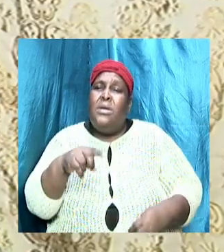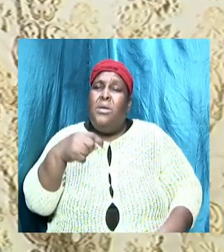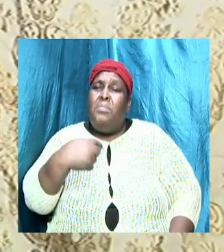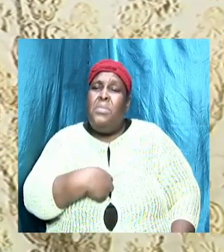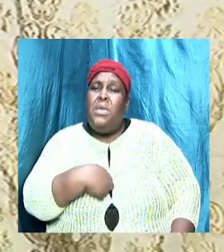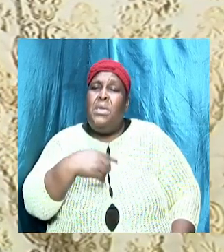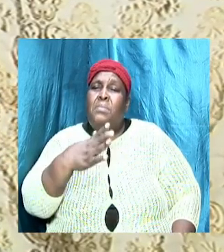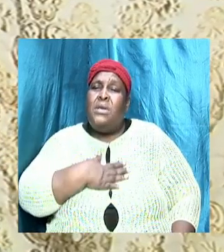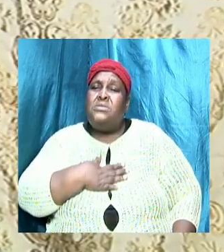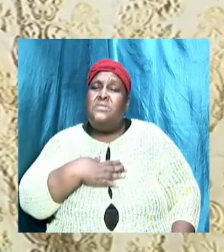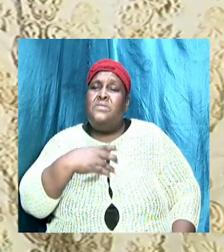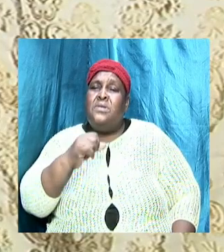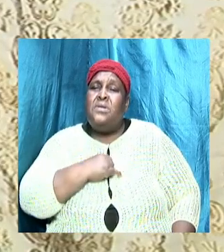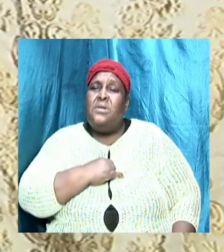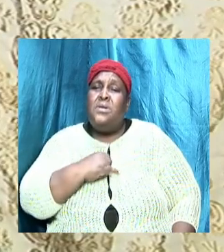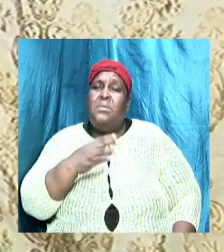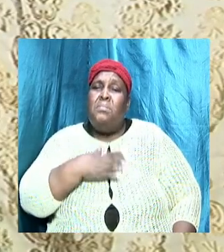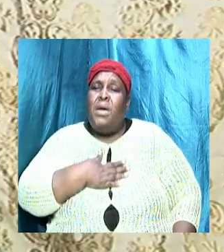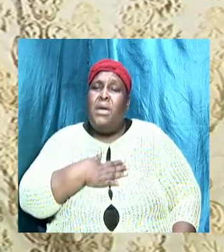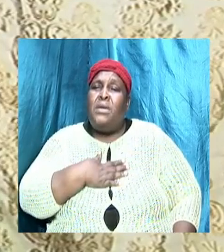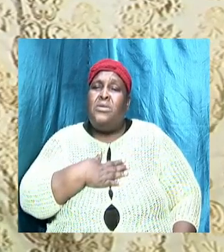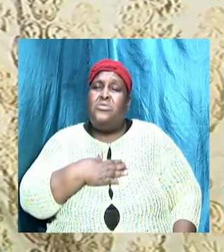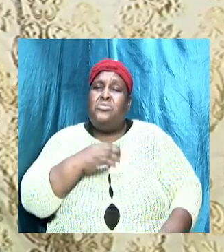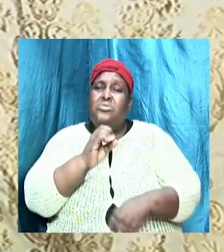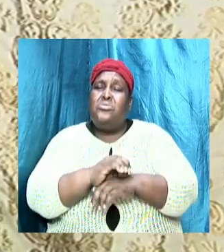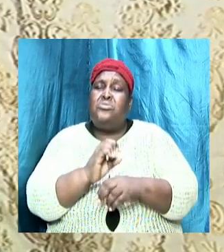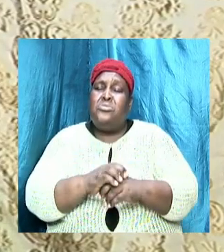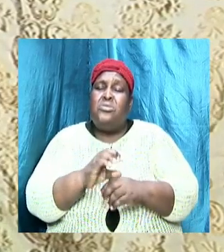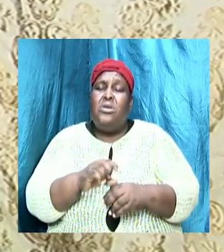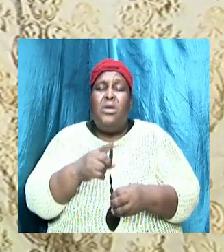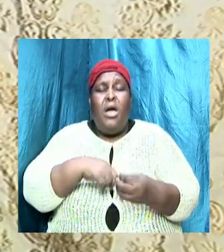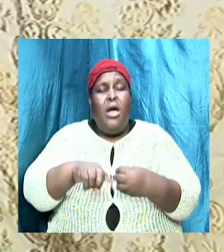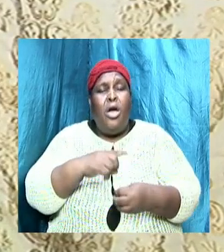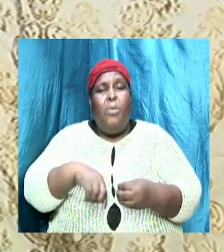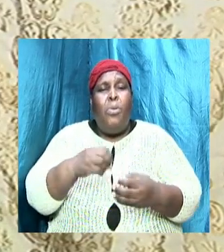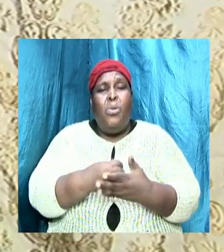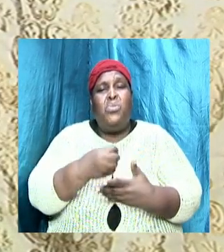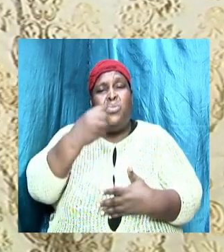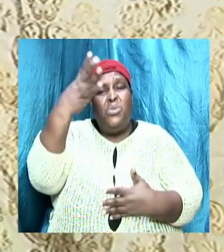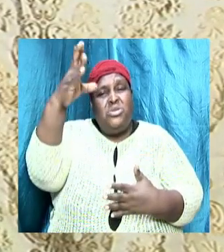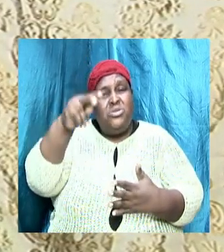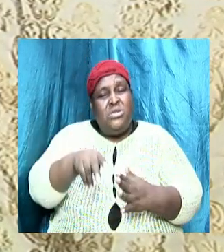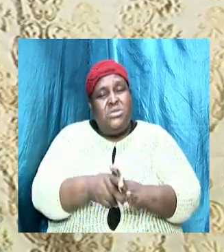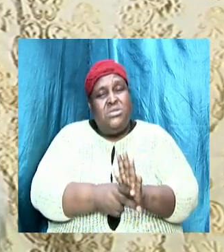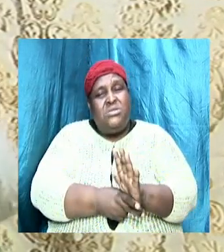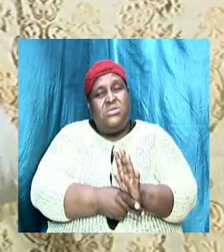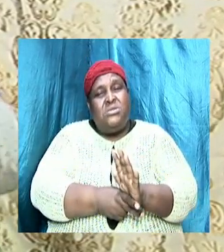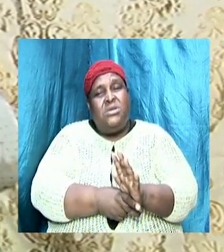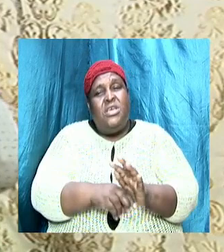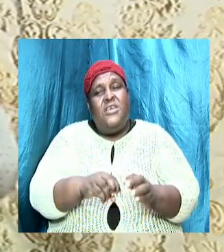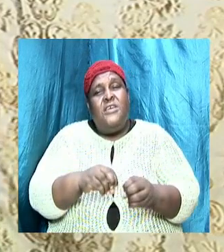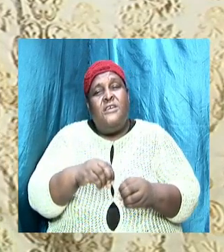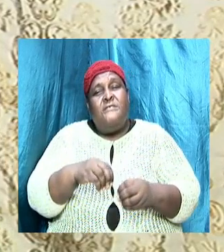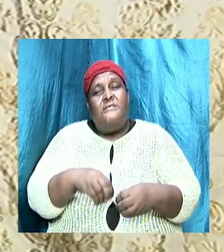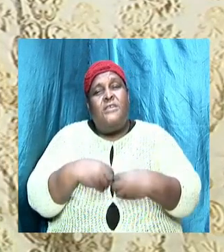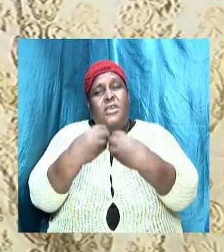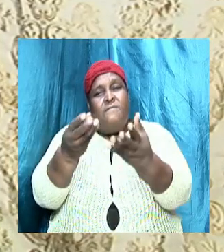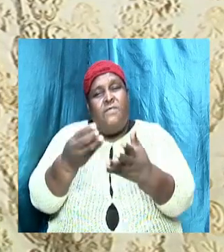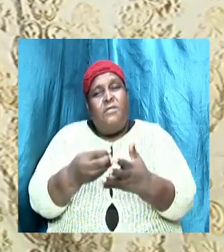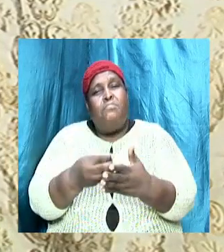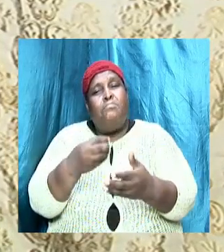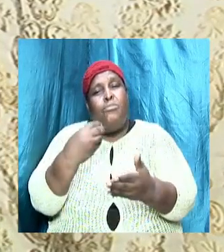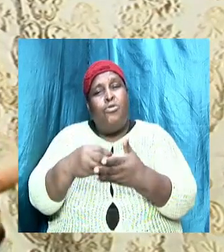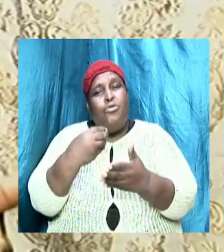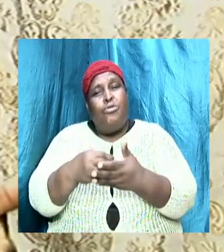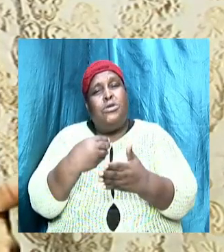and I it is about my asset it is about wealth sowing a seed it is about having hope